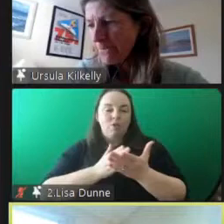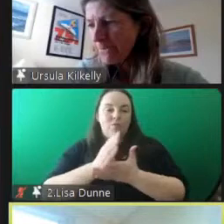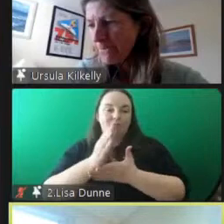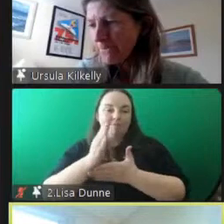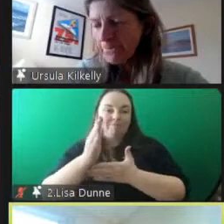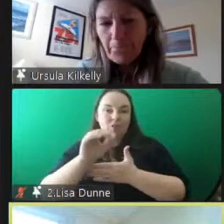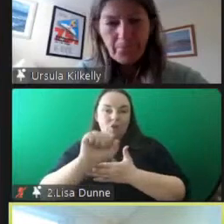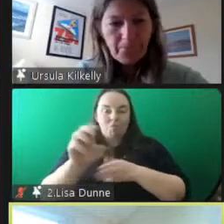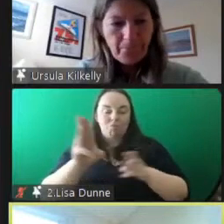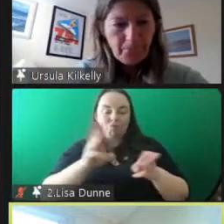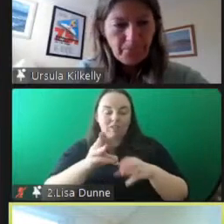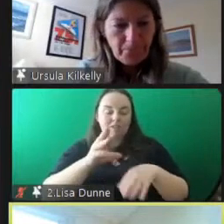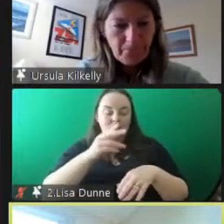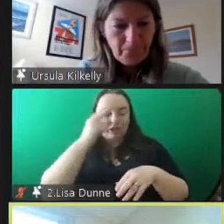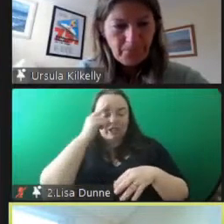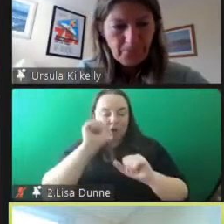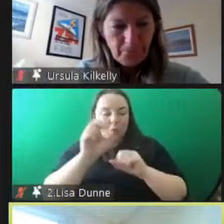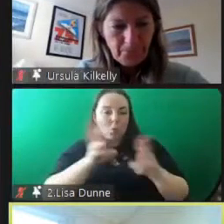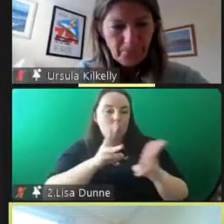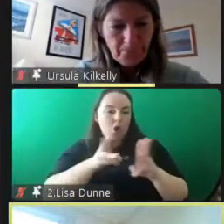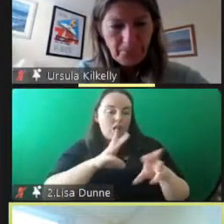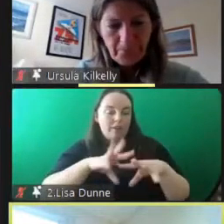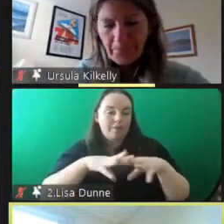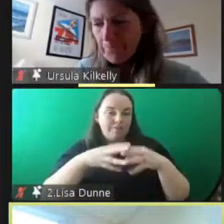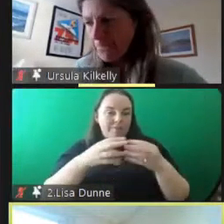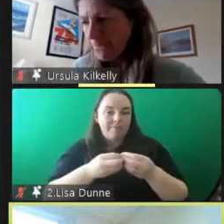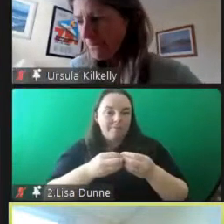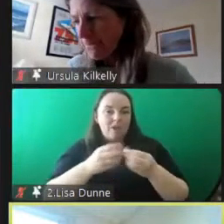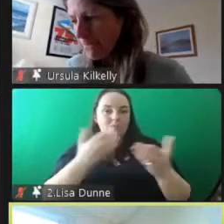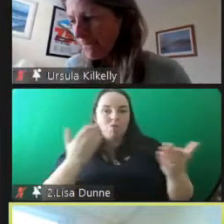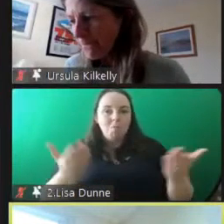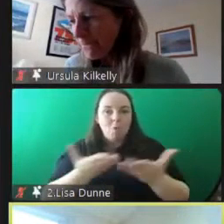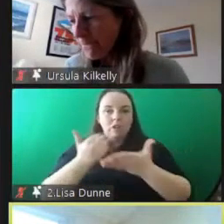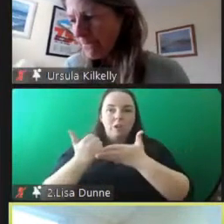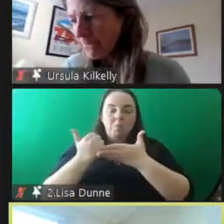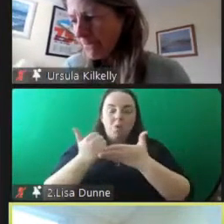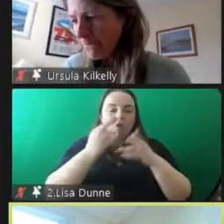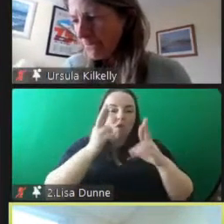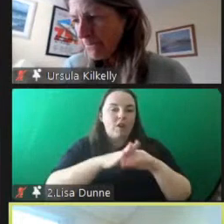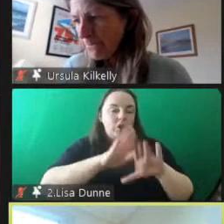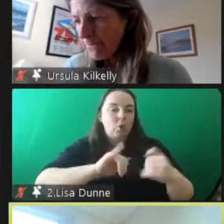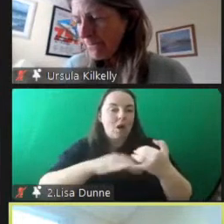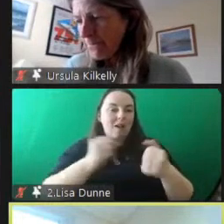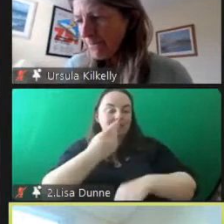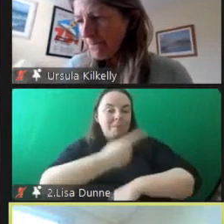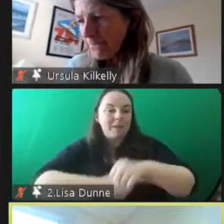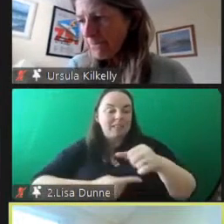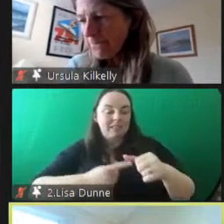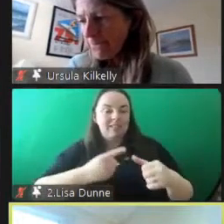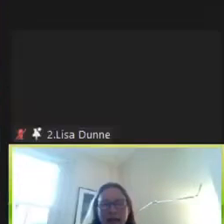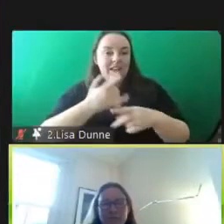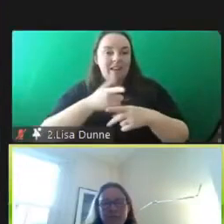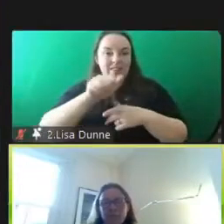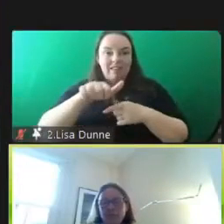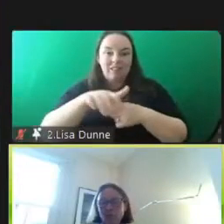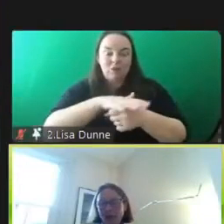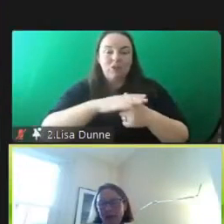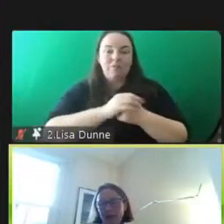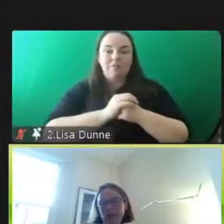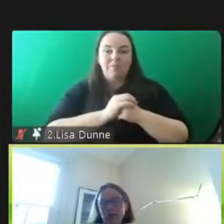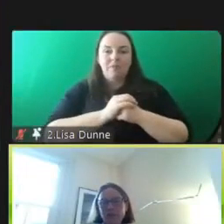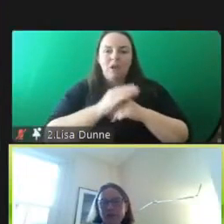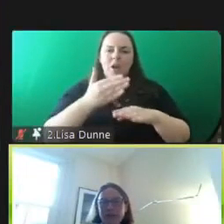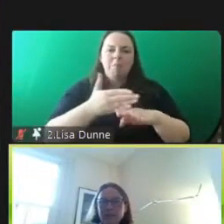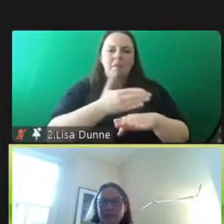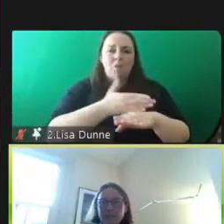i don't understand the work you're doing to i suppose promote and support the rise of children with disabilities in that in that setting and before